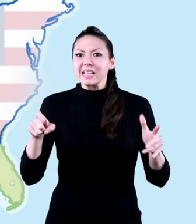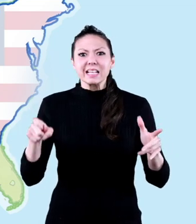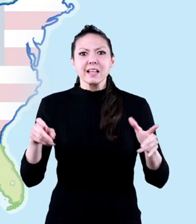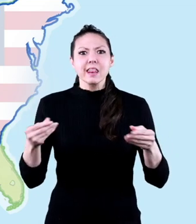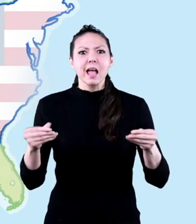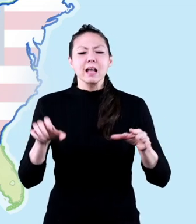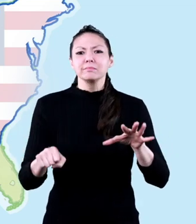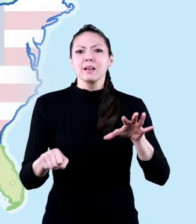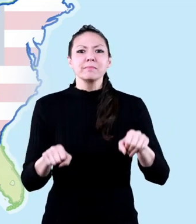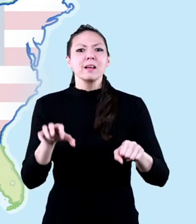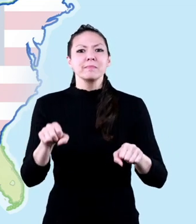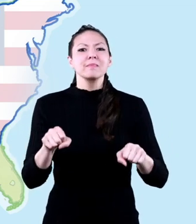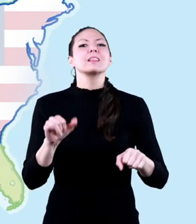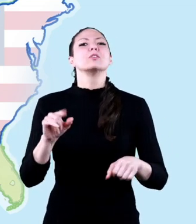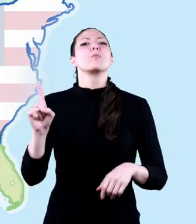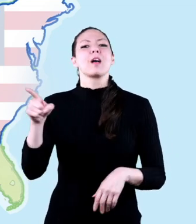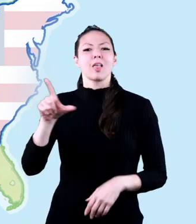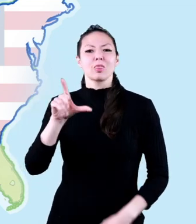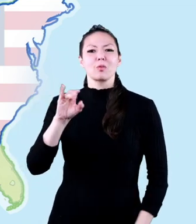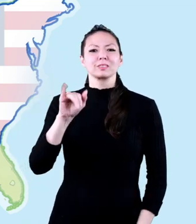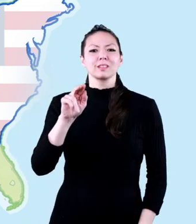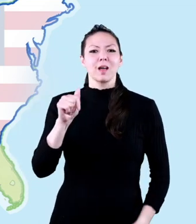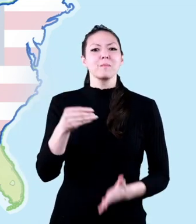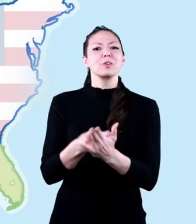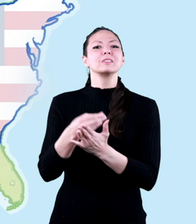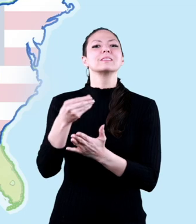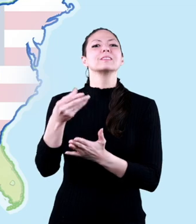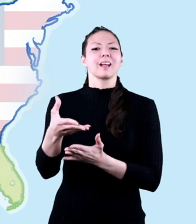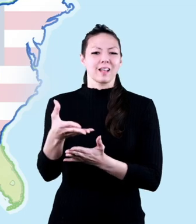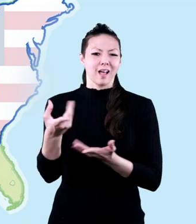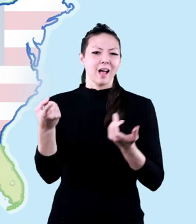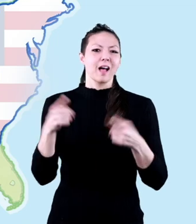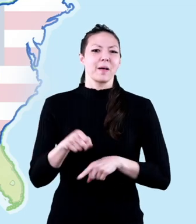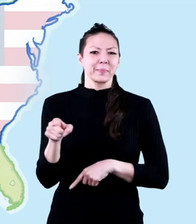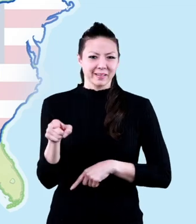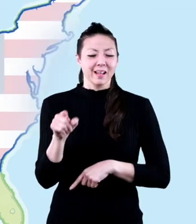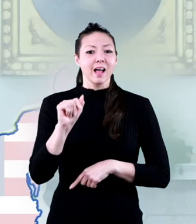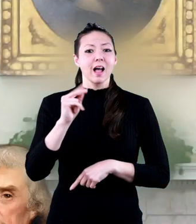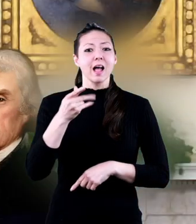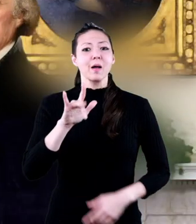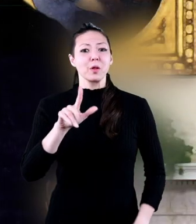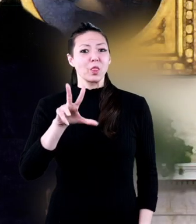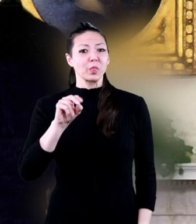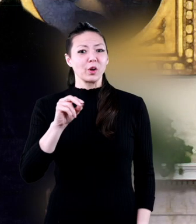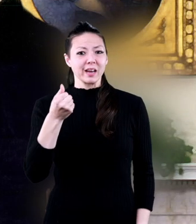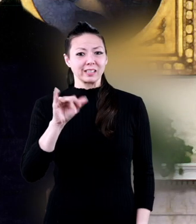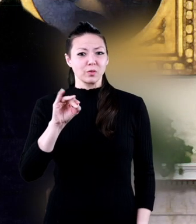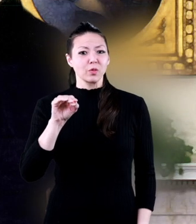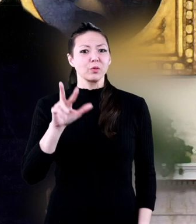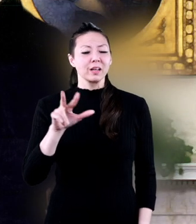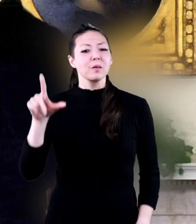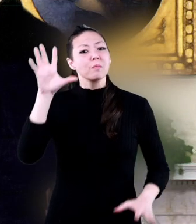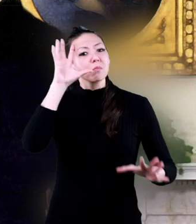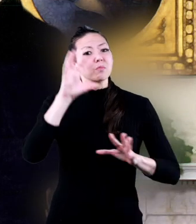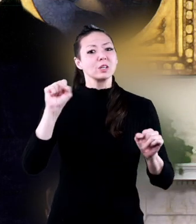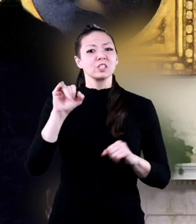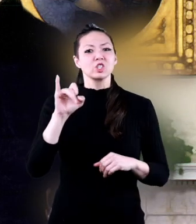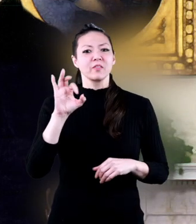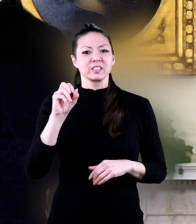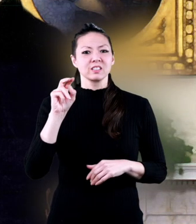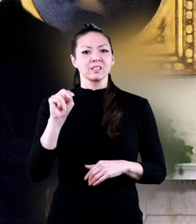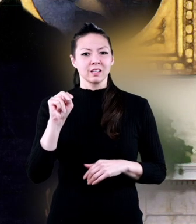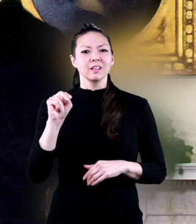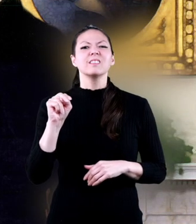need for land. That is where the Louisiana Purchase comes in. On April 30, 1803,